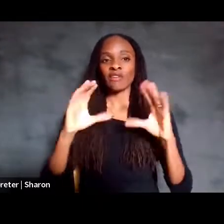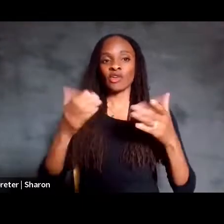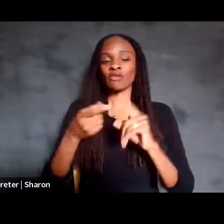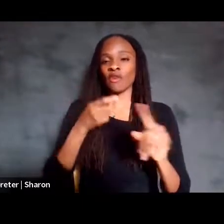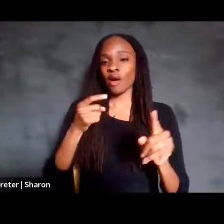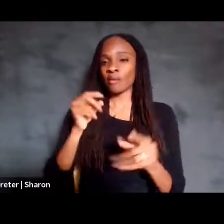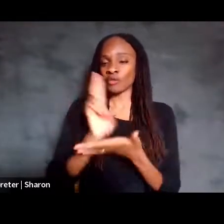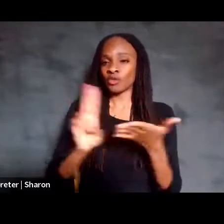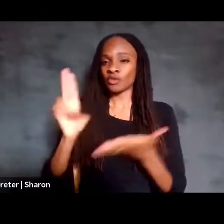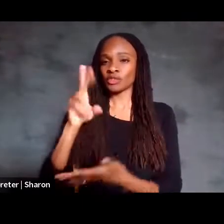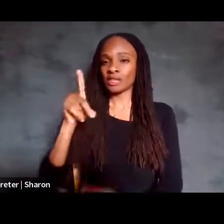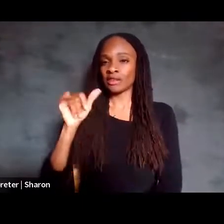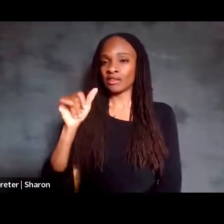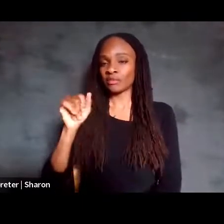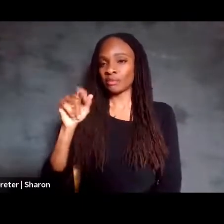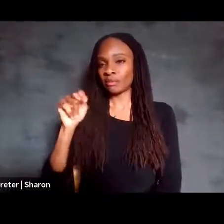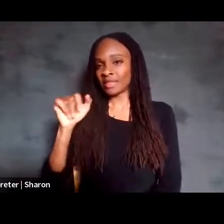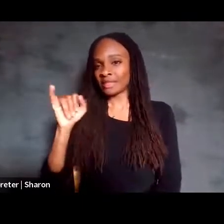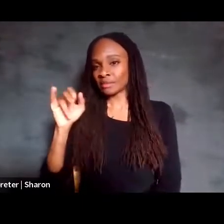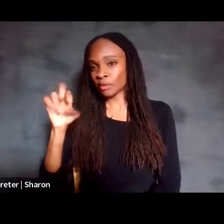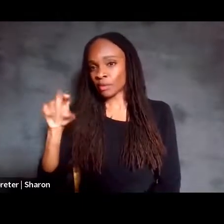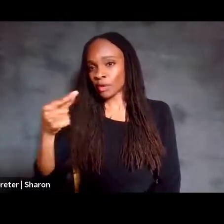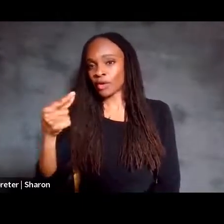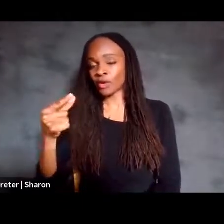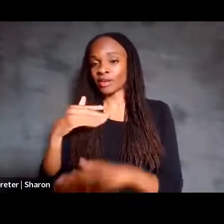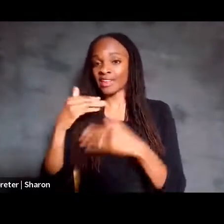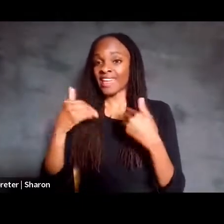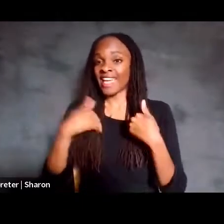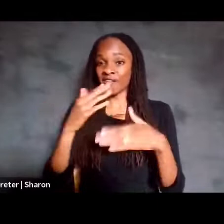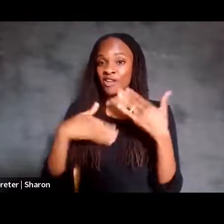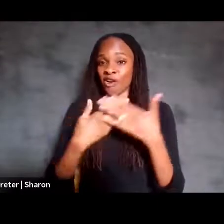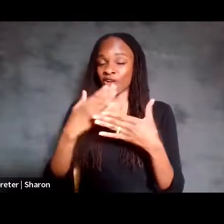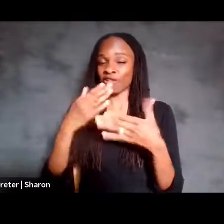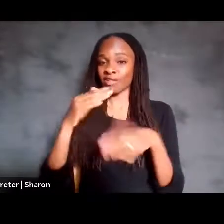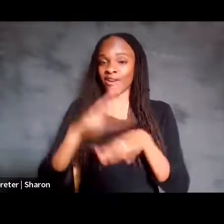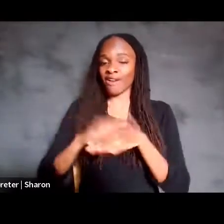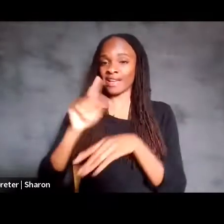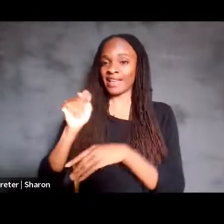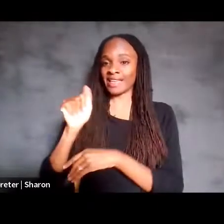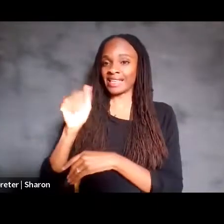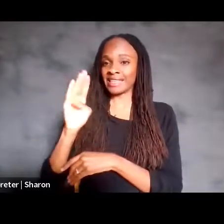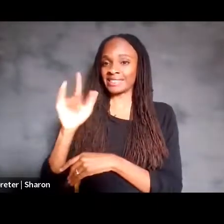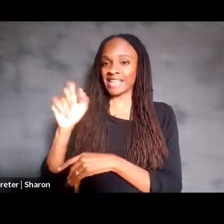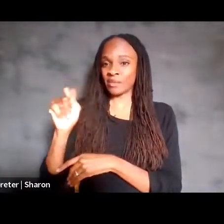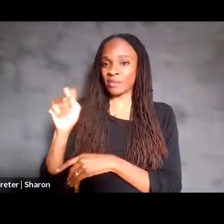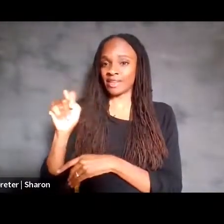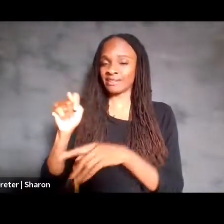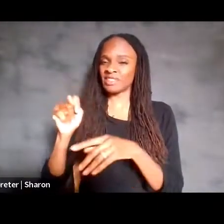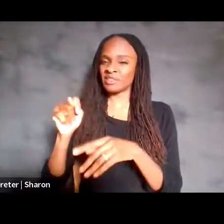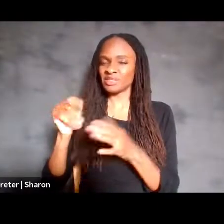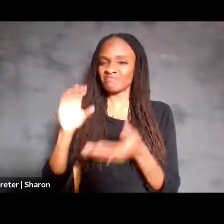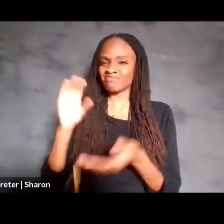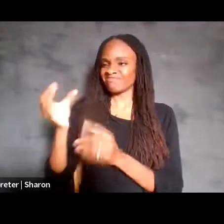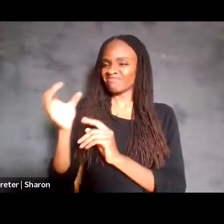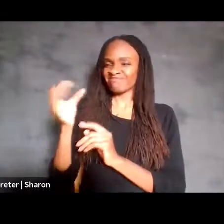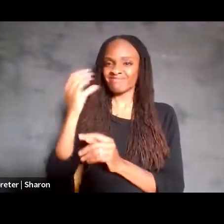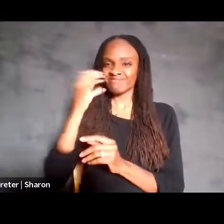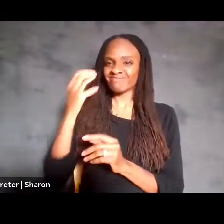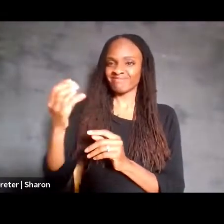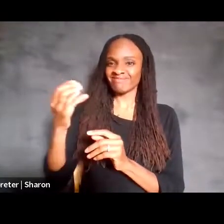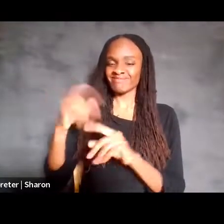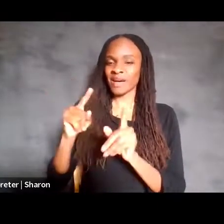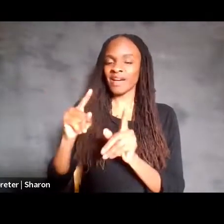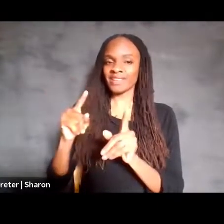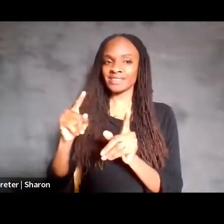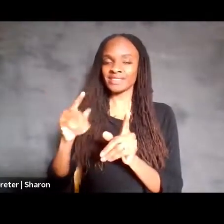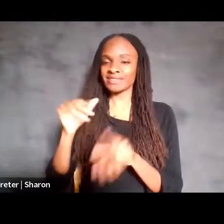Pittsburgh that actually put it all onto a tablet. It was kind of a chunky tablet. But the person was able to, you know, carry it around